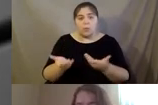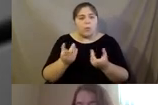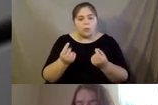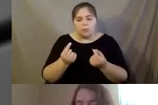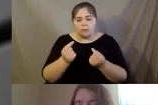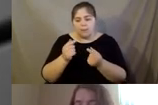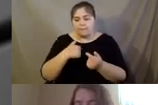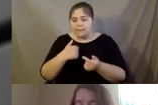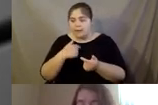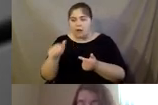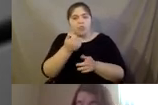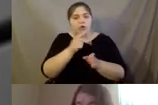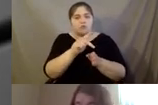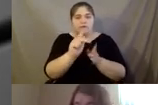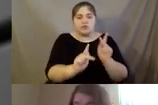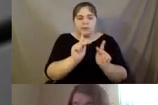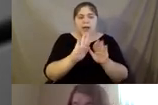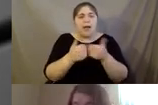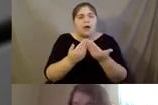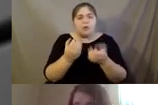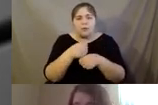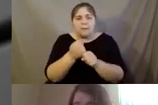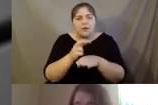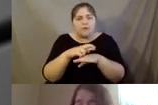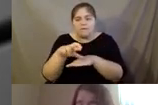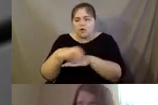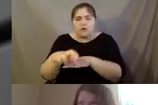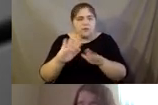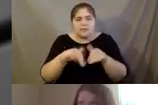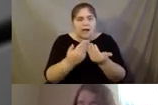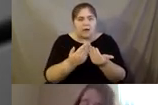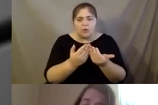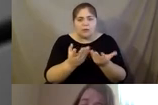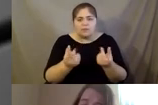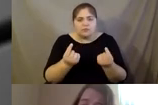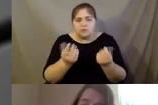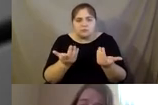in the area, uh, make referrals? How can we get Jane involved or reach out to you guys?